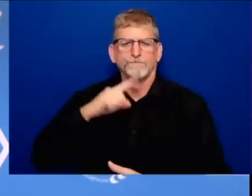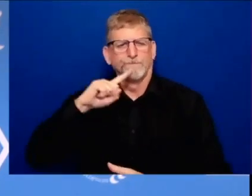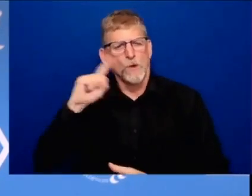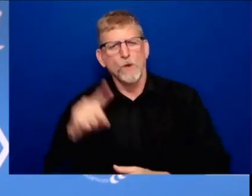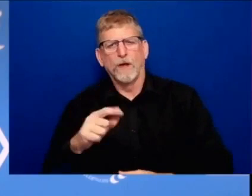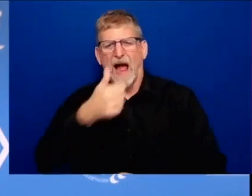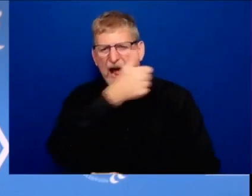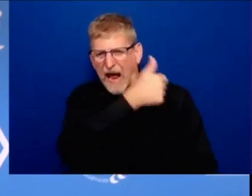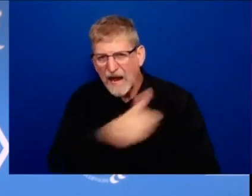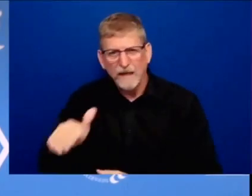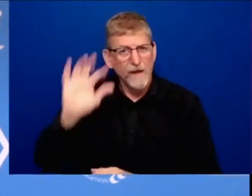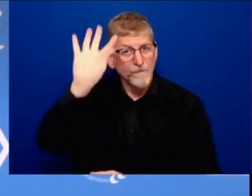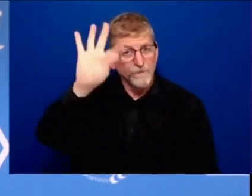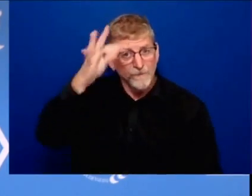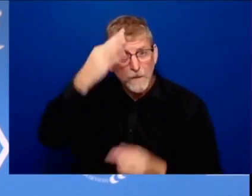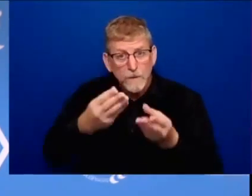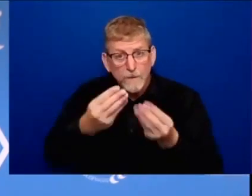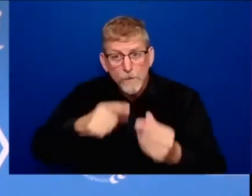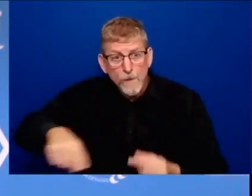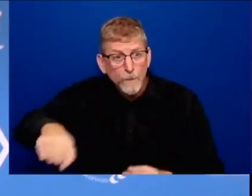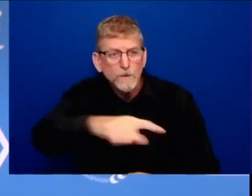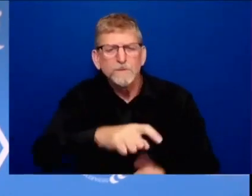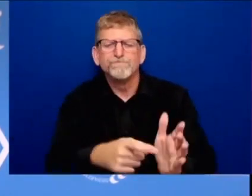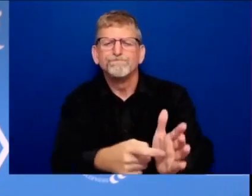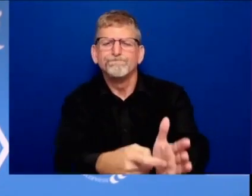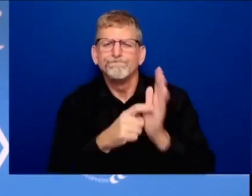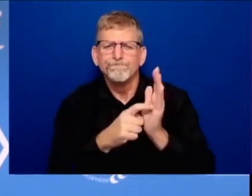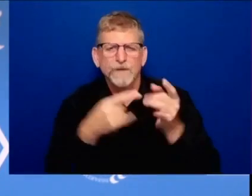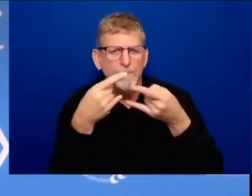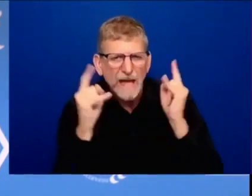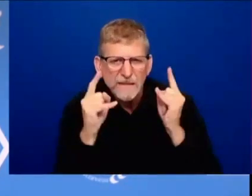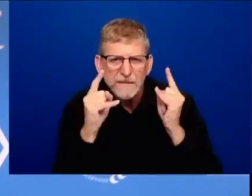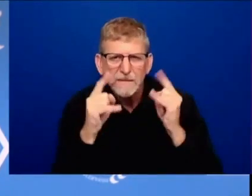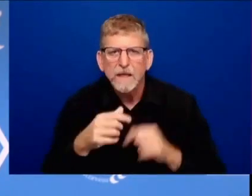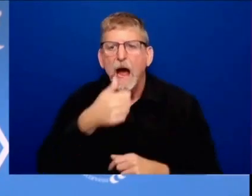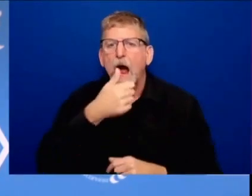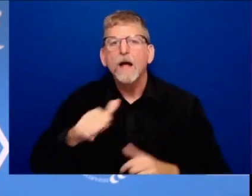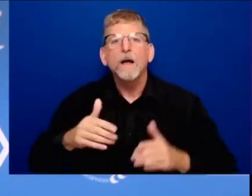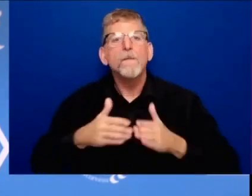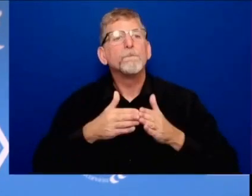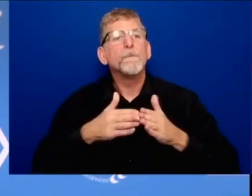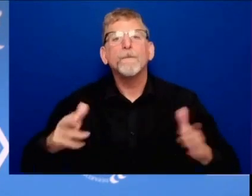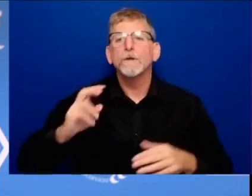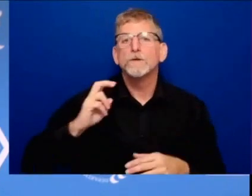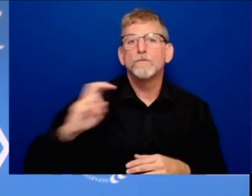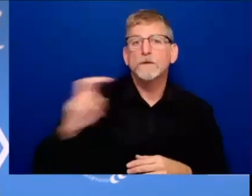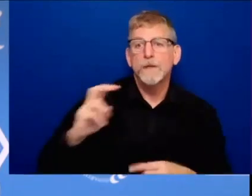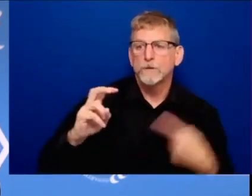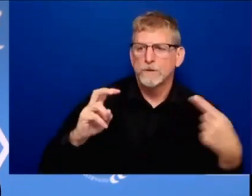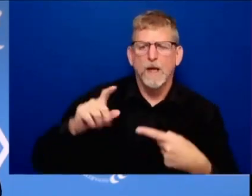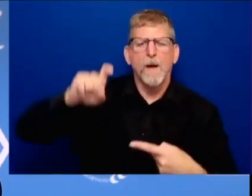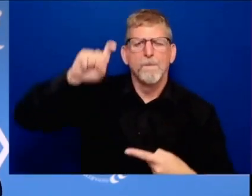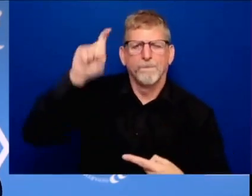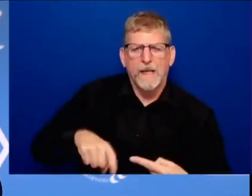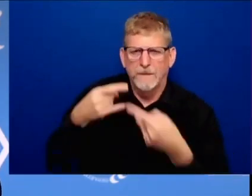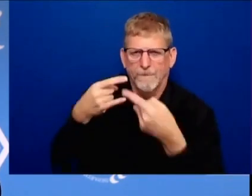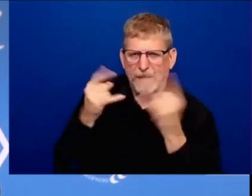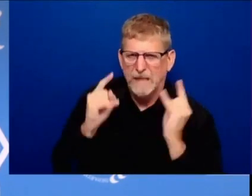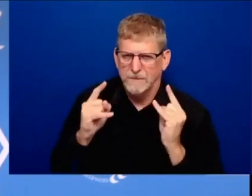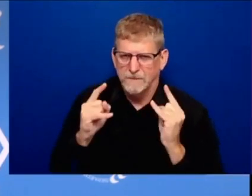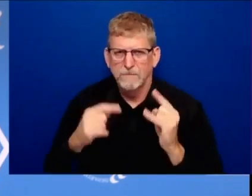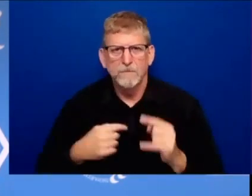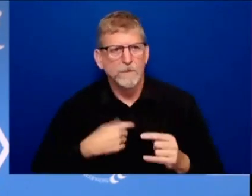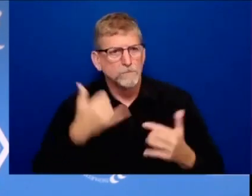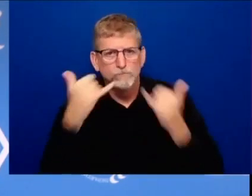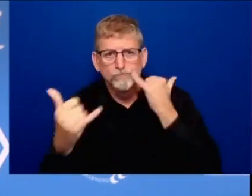like planes trains and buses across interstate commerce and i've been calling on governors republican and democrat mayors republican and